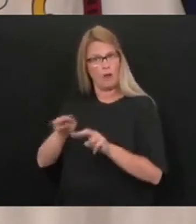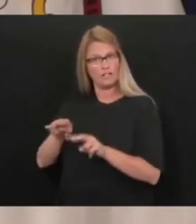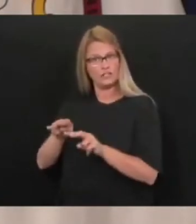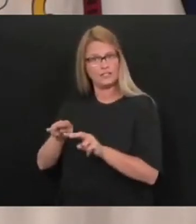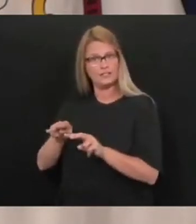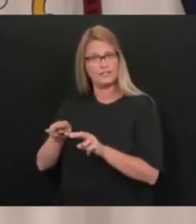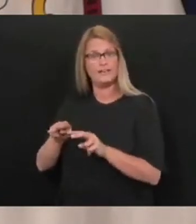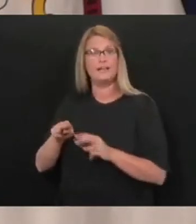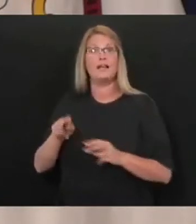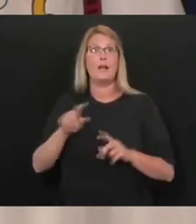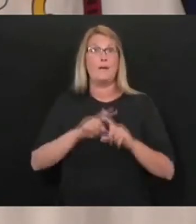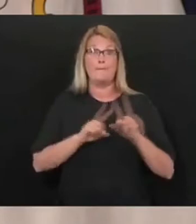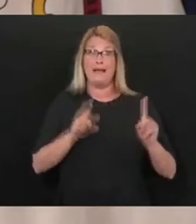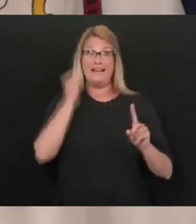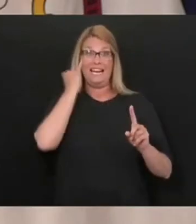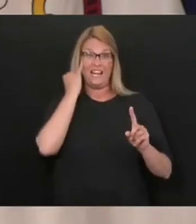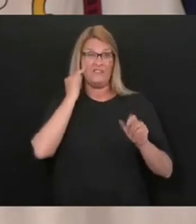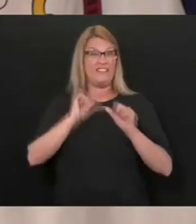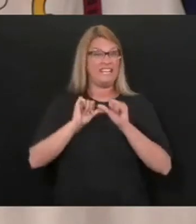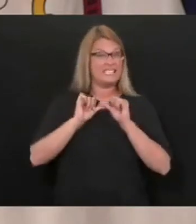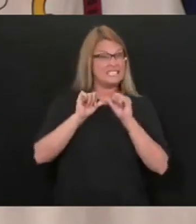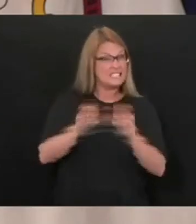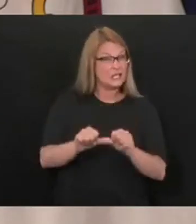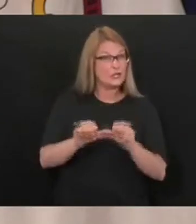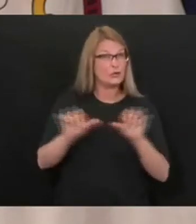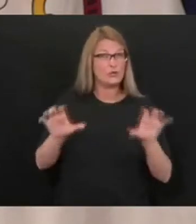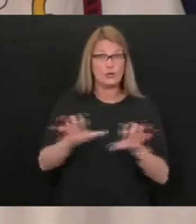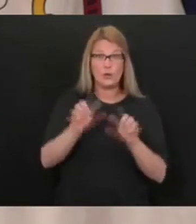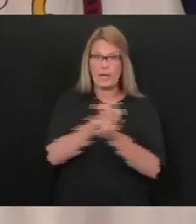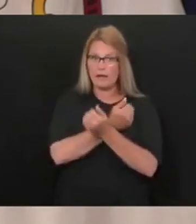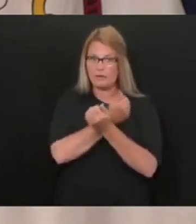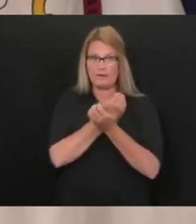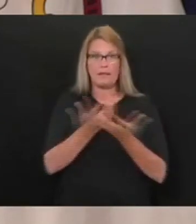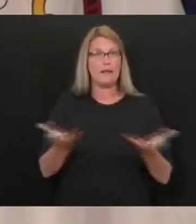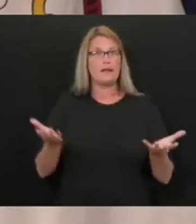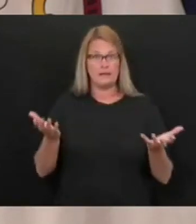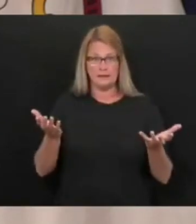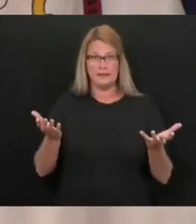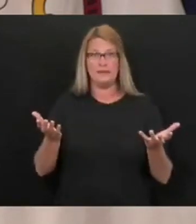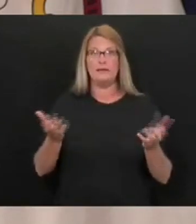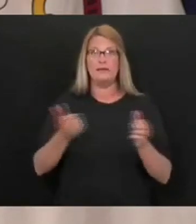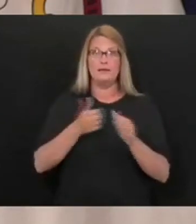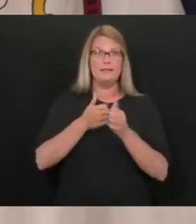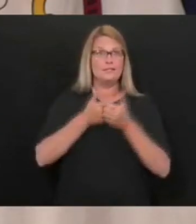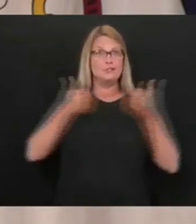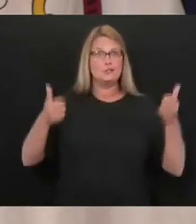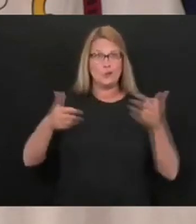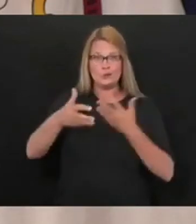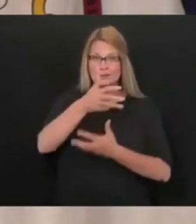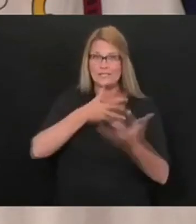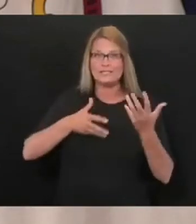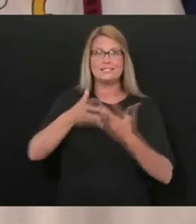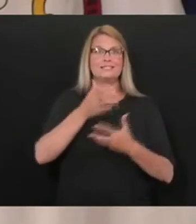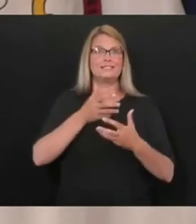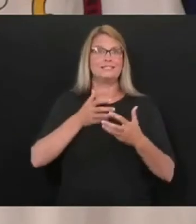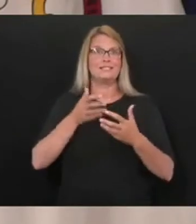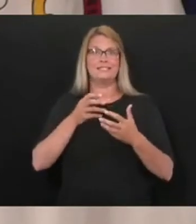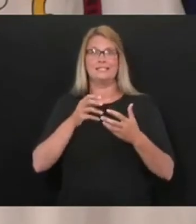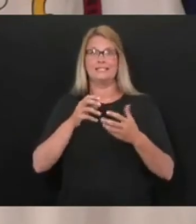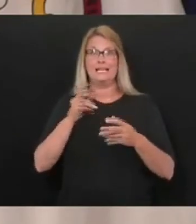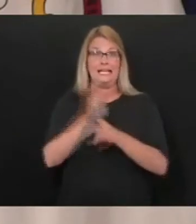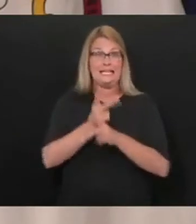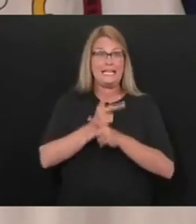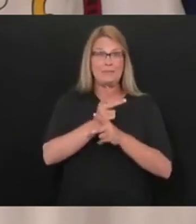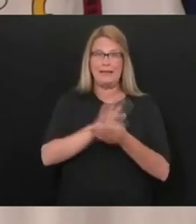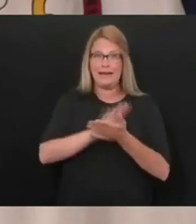think if they just keep continuing to try to do everything they possibly can to do all the things from social distancing to keeping places super clean